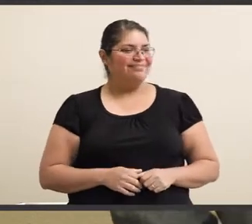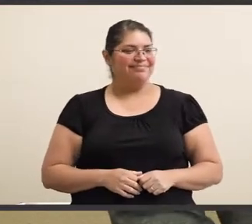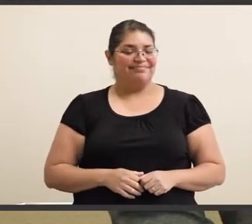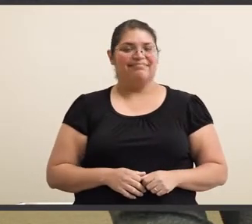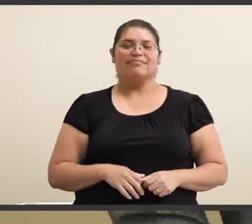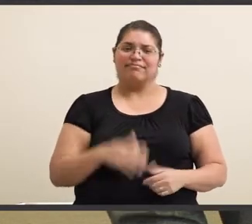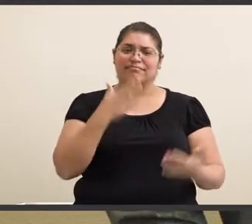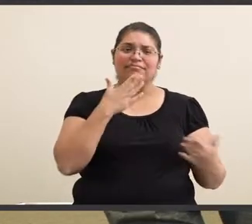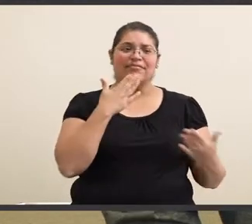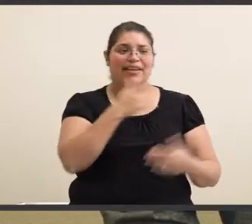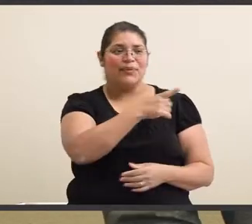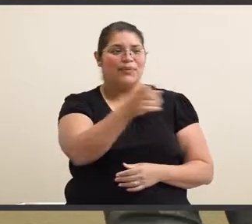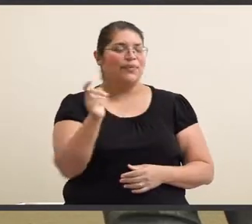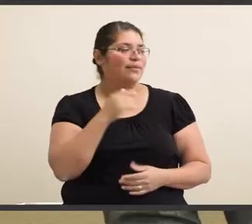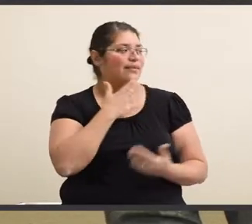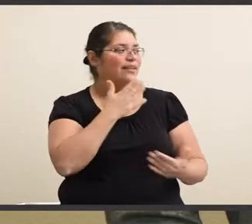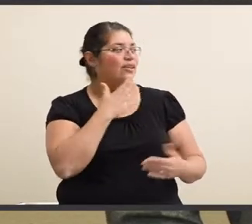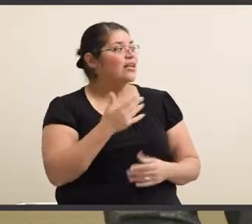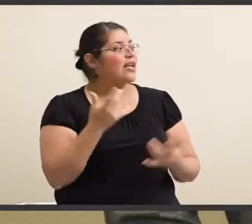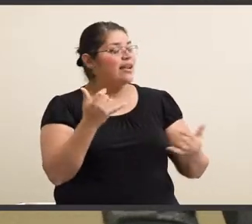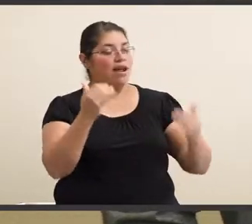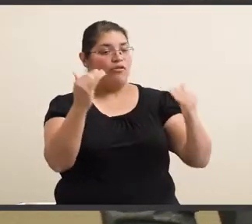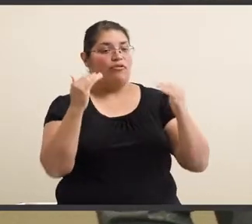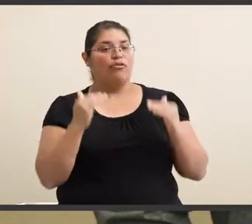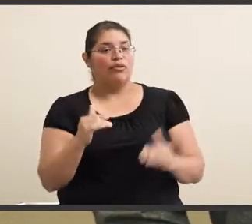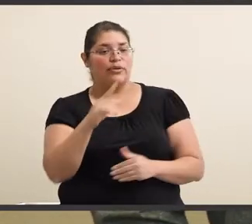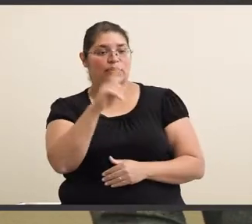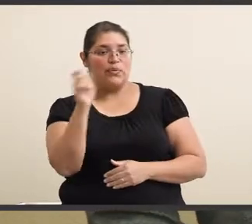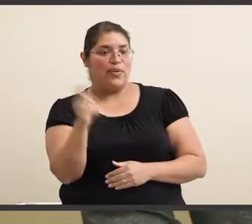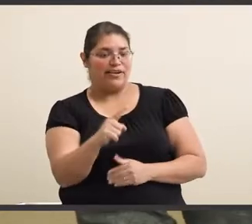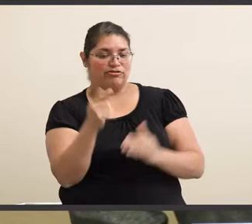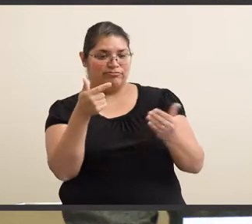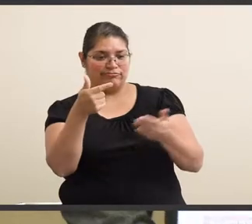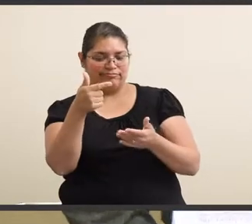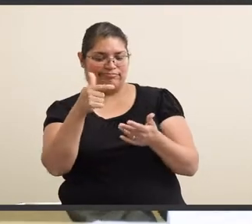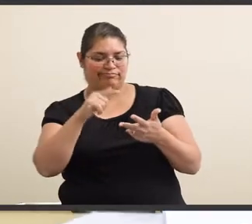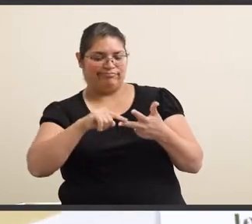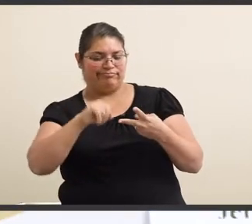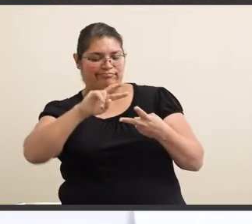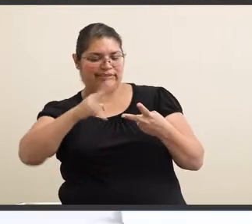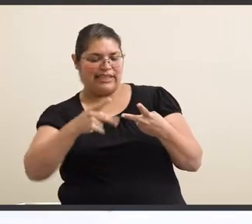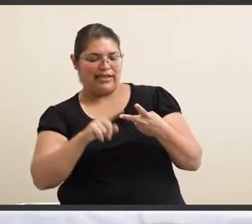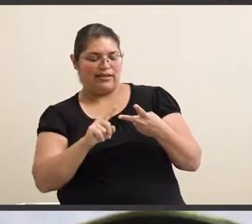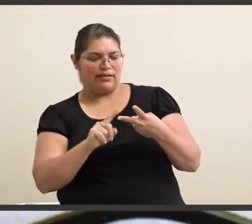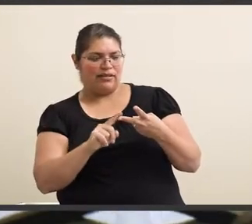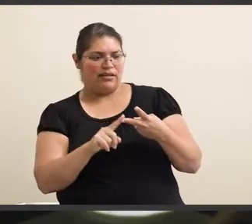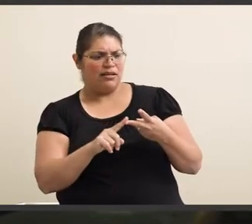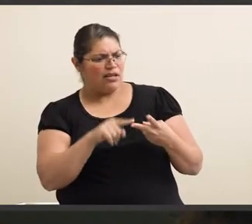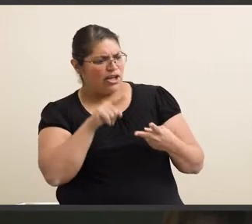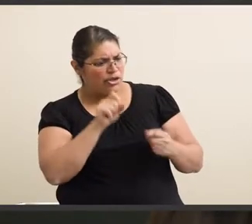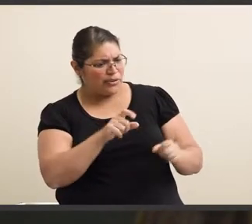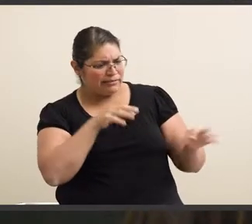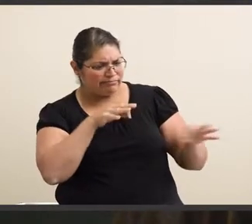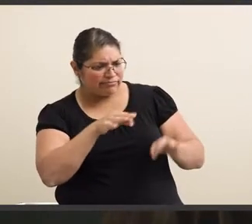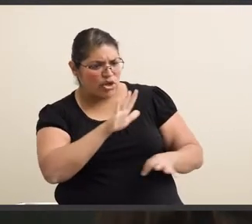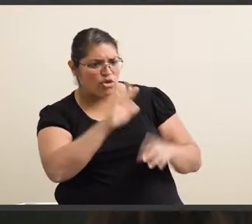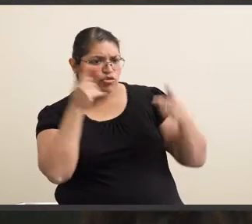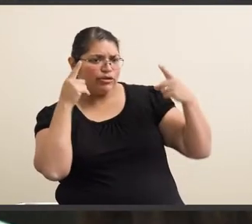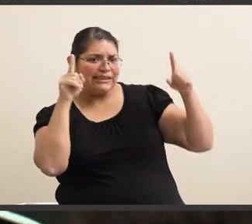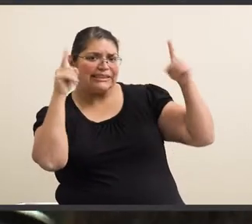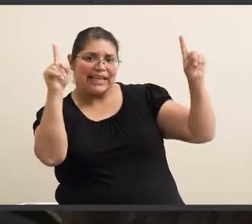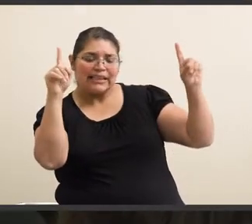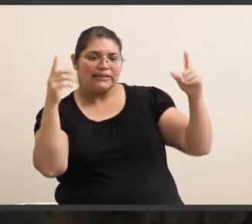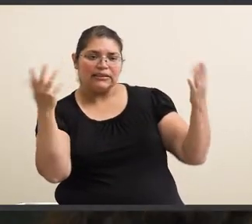All right. Thank you all. So the next, next question on down the line is you describe some of your successes